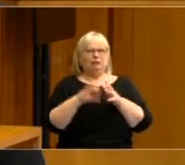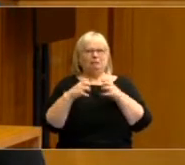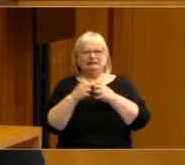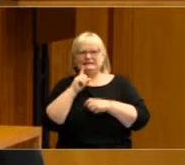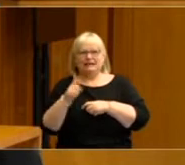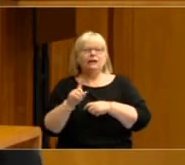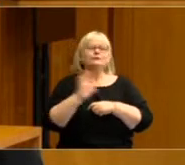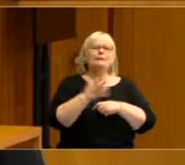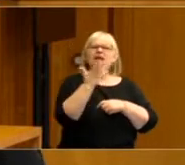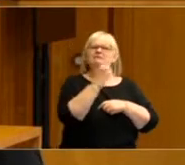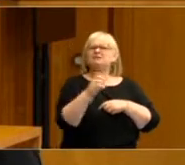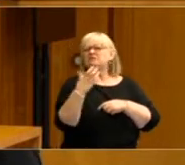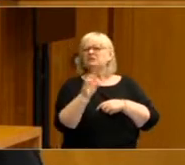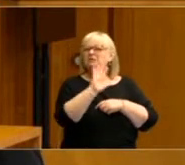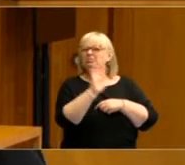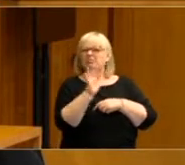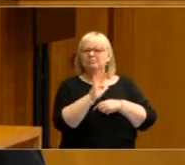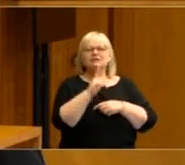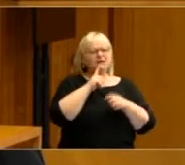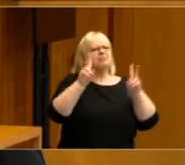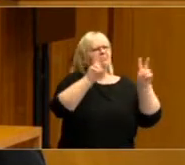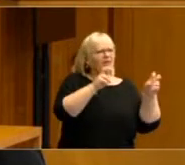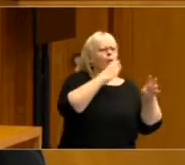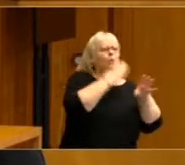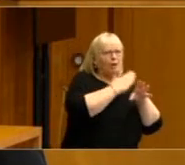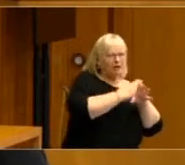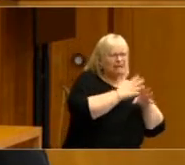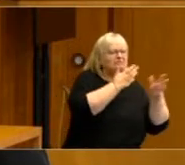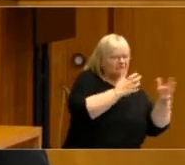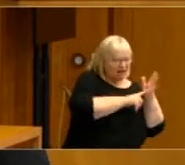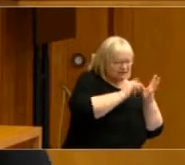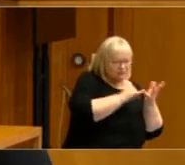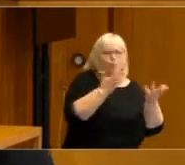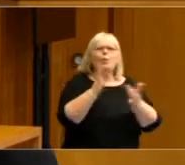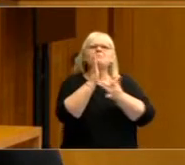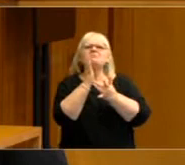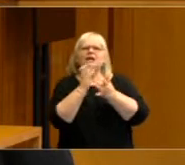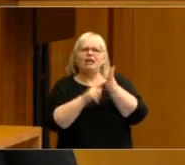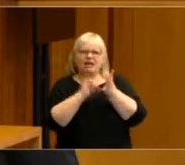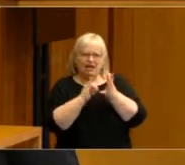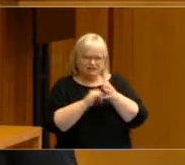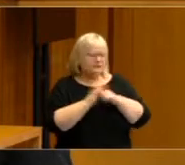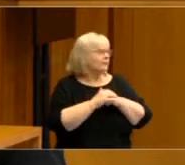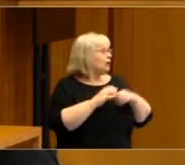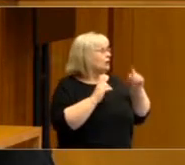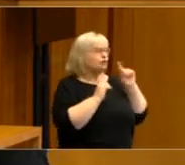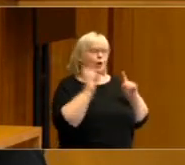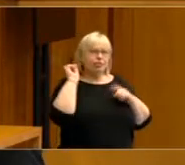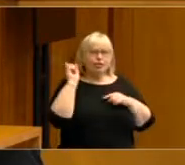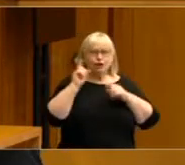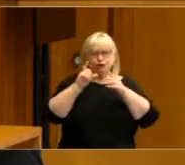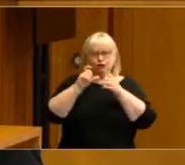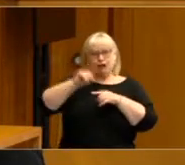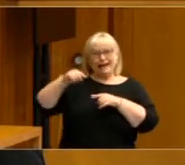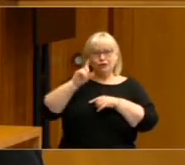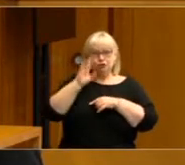50-50 see themselves as working or middle class. And this chart here shows the voting behaviour